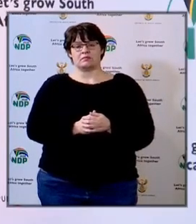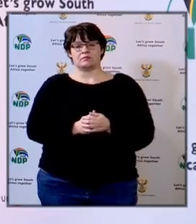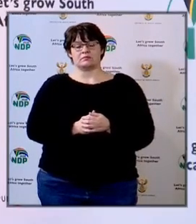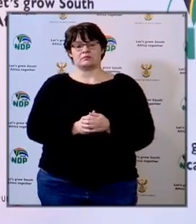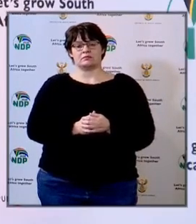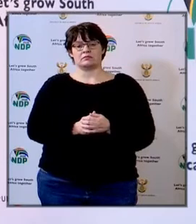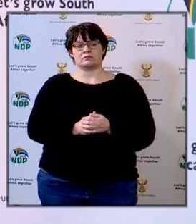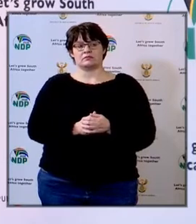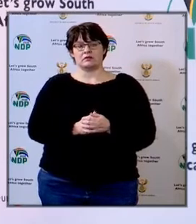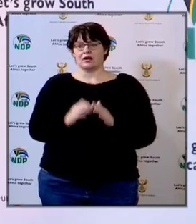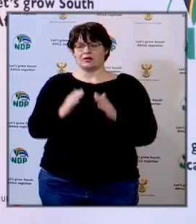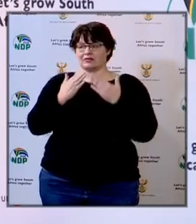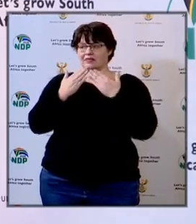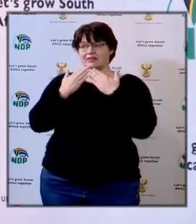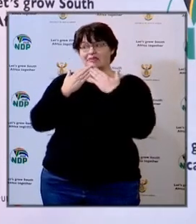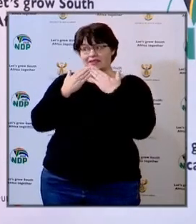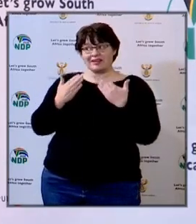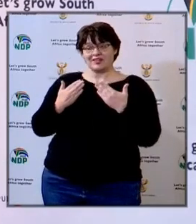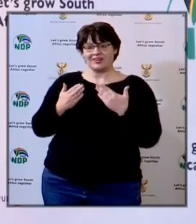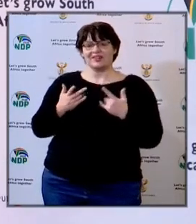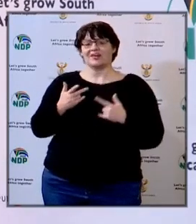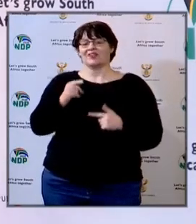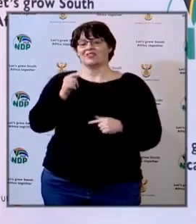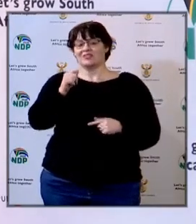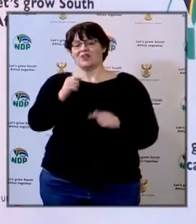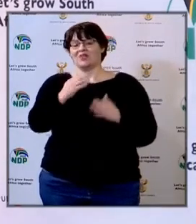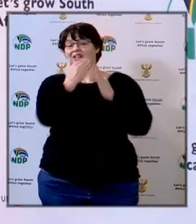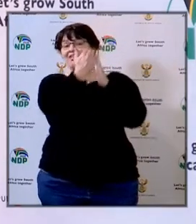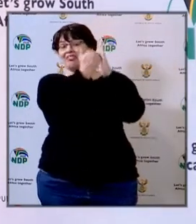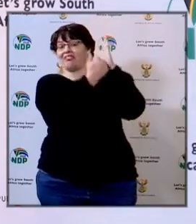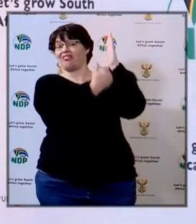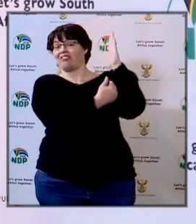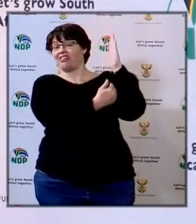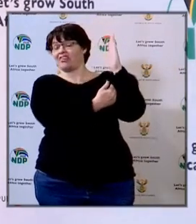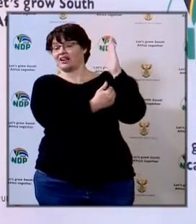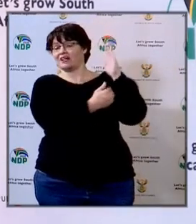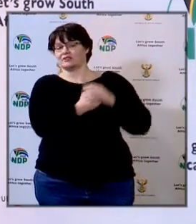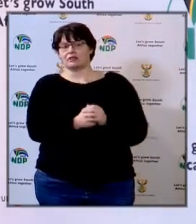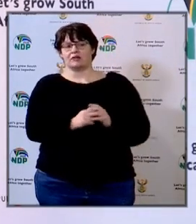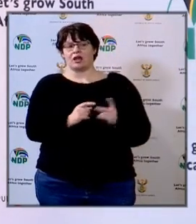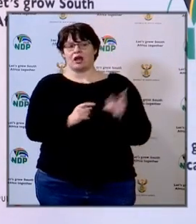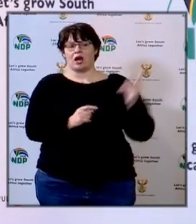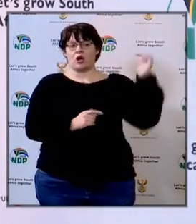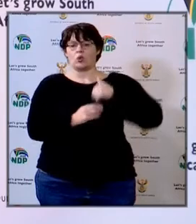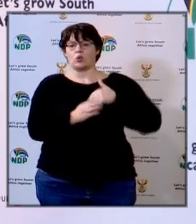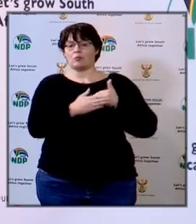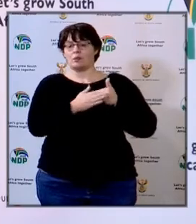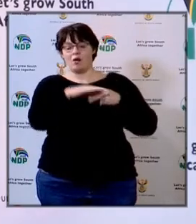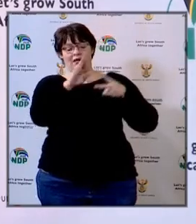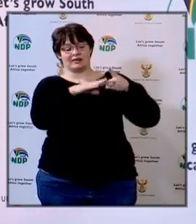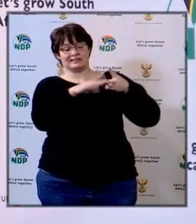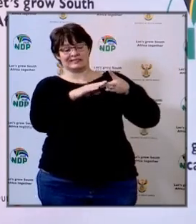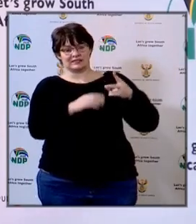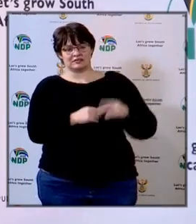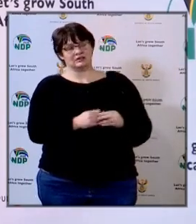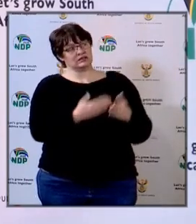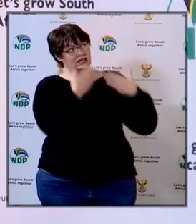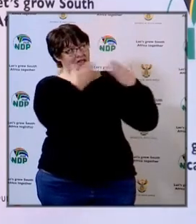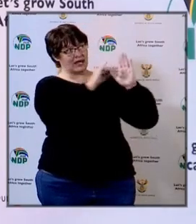all right thank you so much for that list of questions yes please